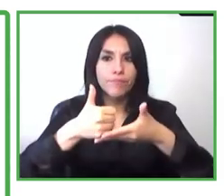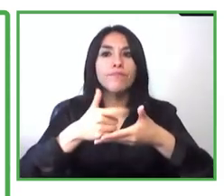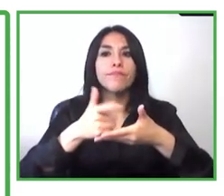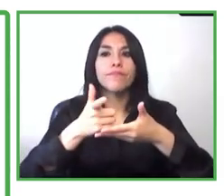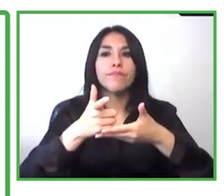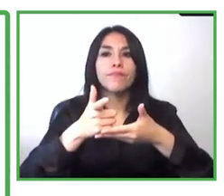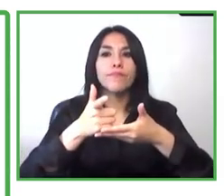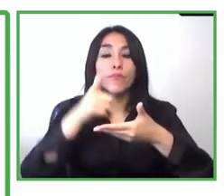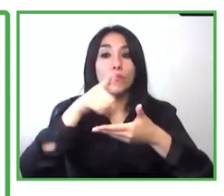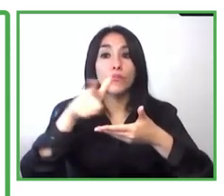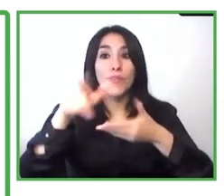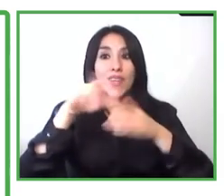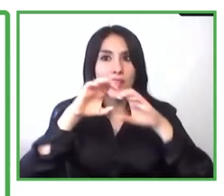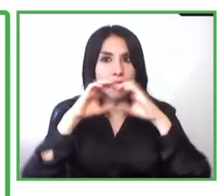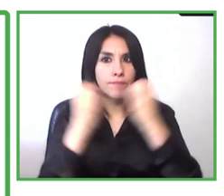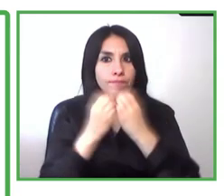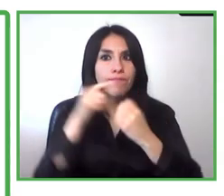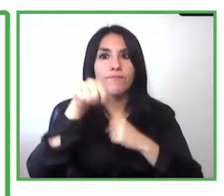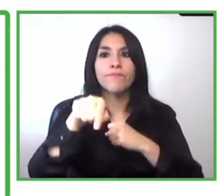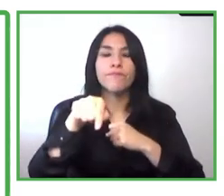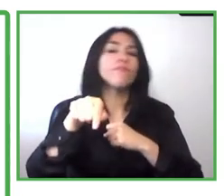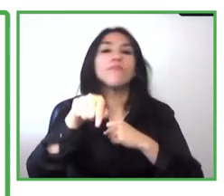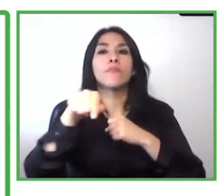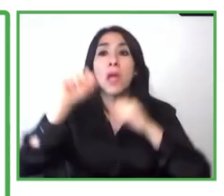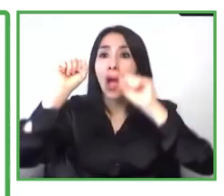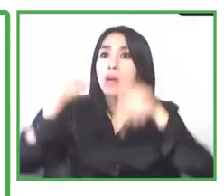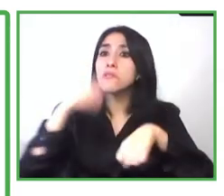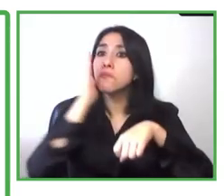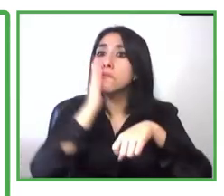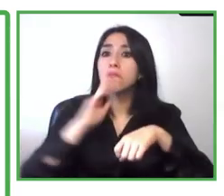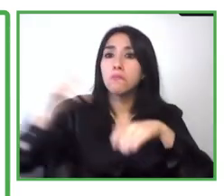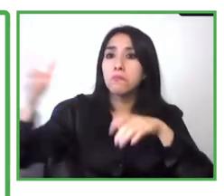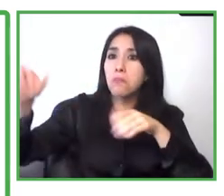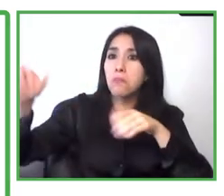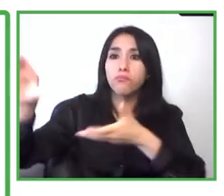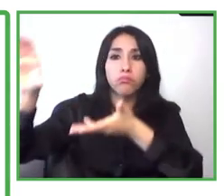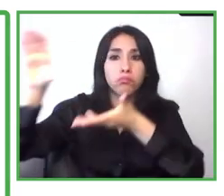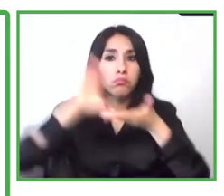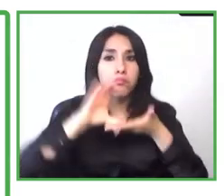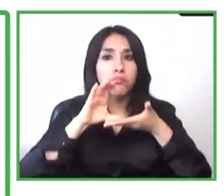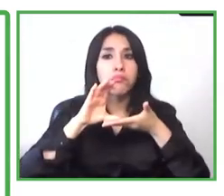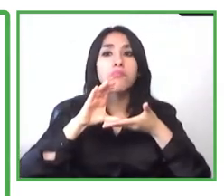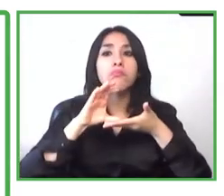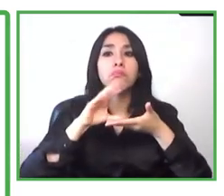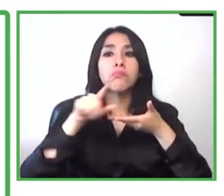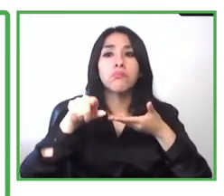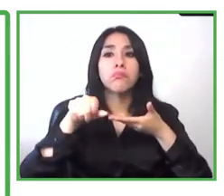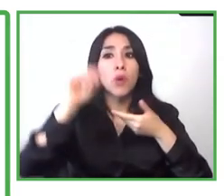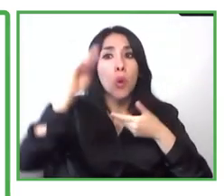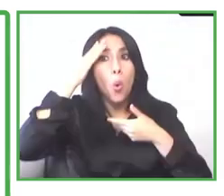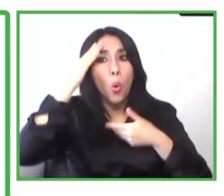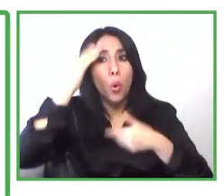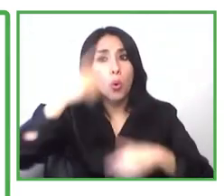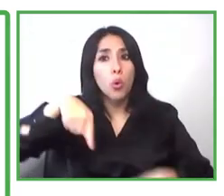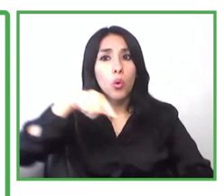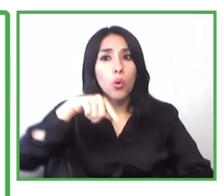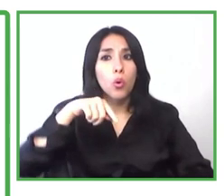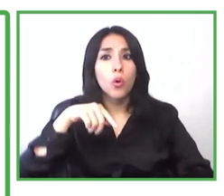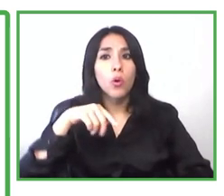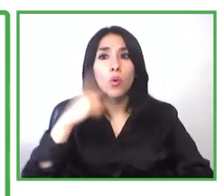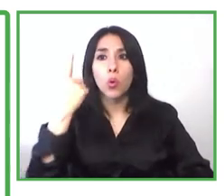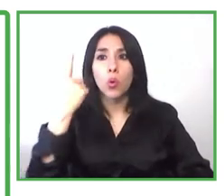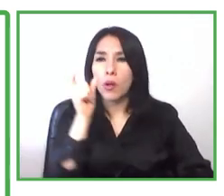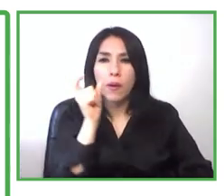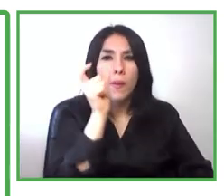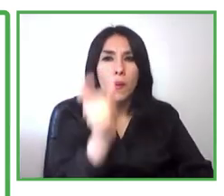required to have seed funding so that you can start something and we are actually working with a congolese